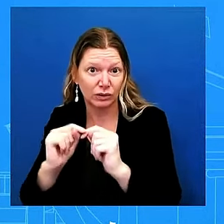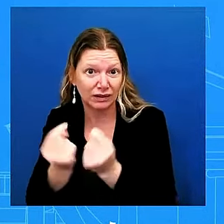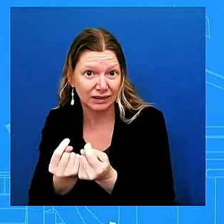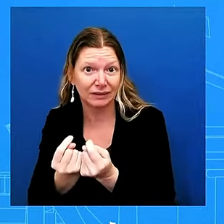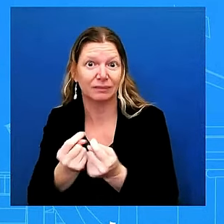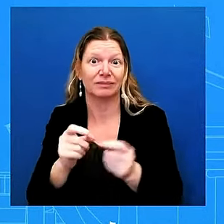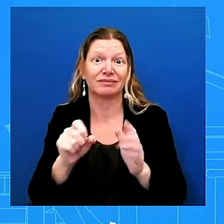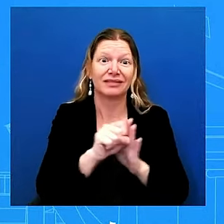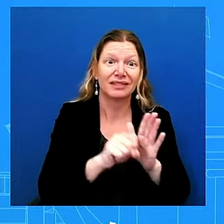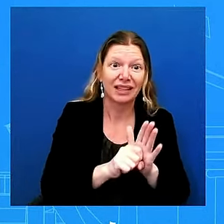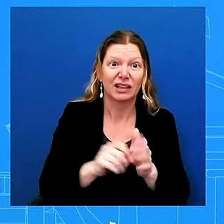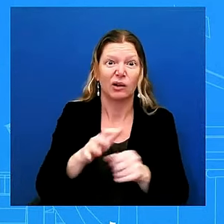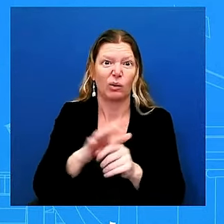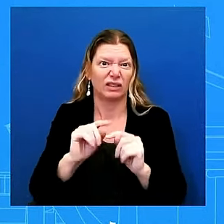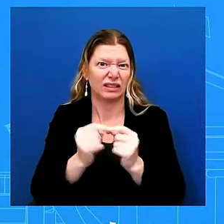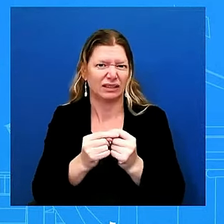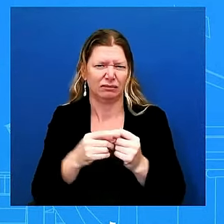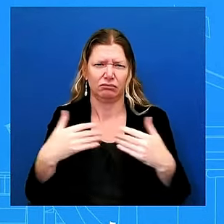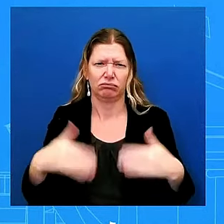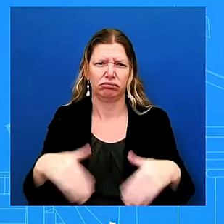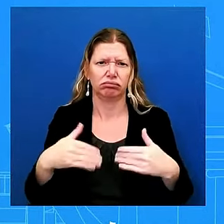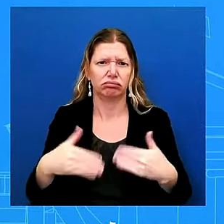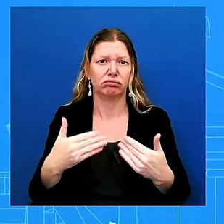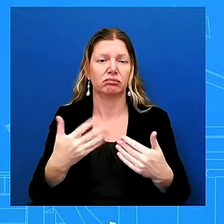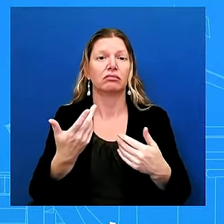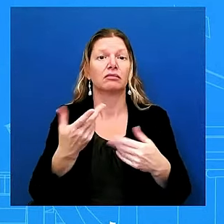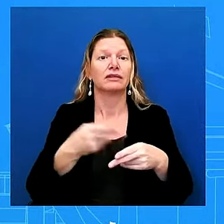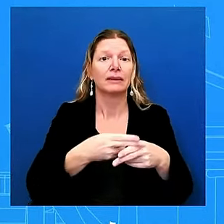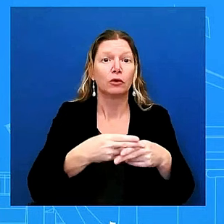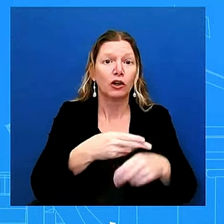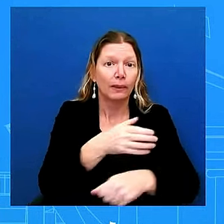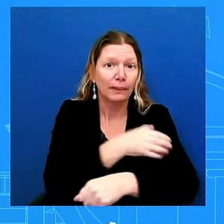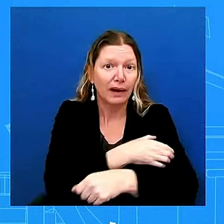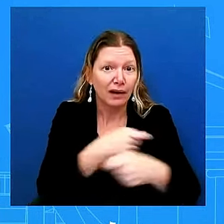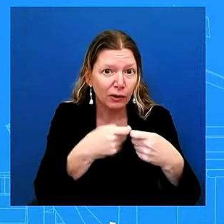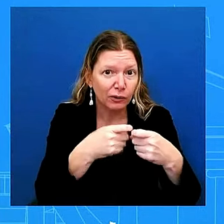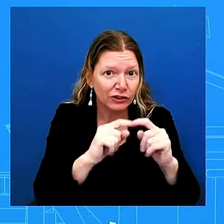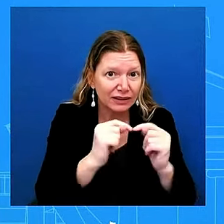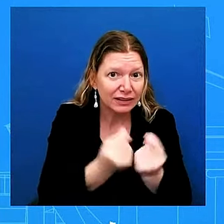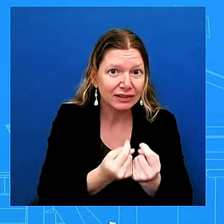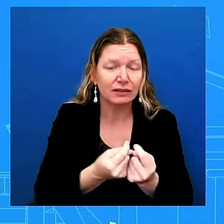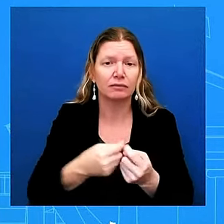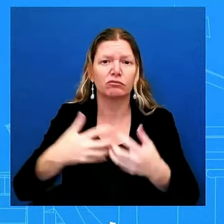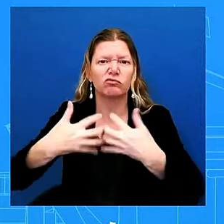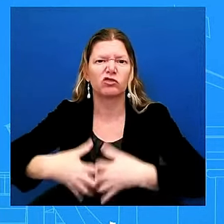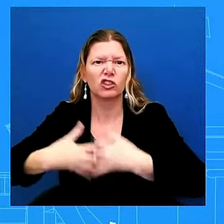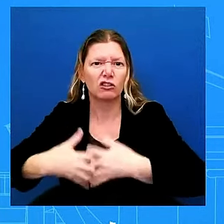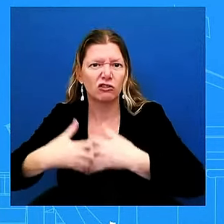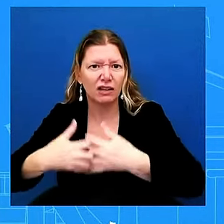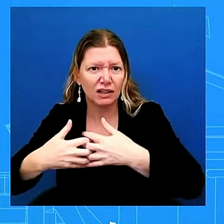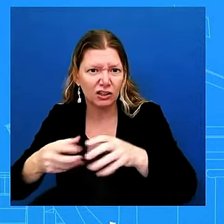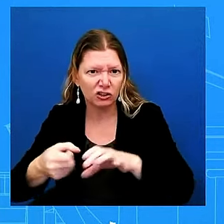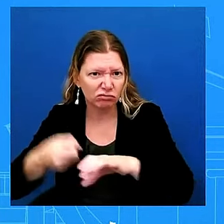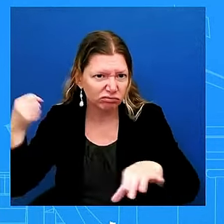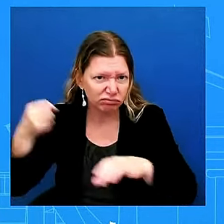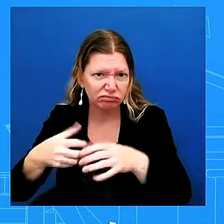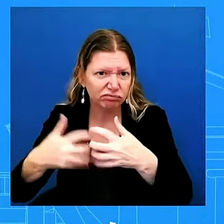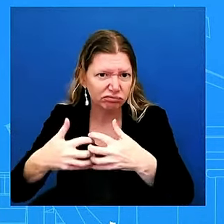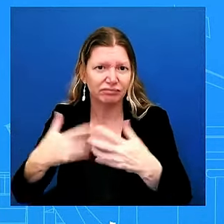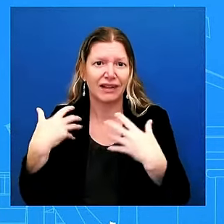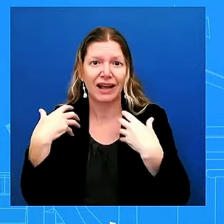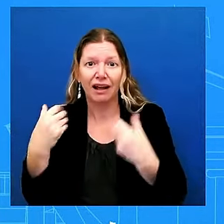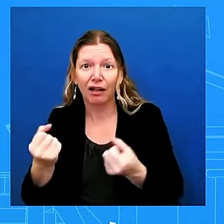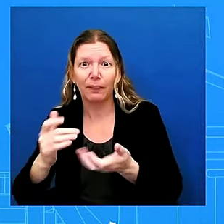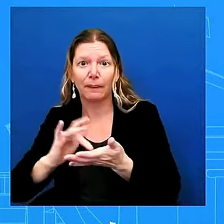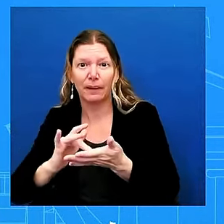teams these efforts focused on the big bend area of florida saved lives in the state and they prepared us